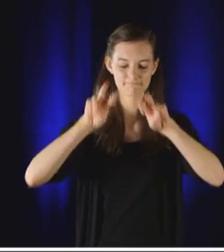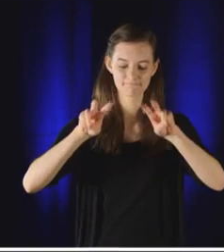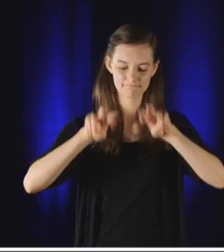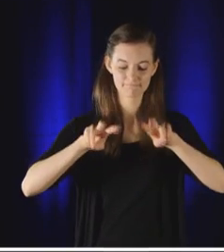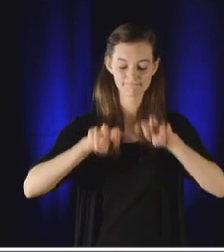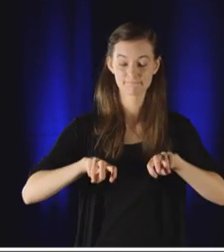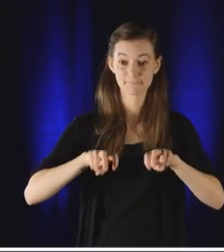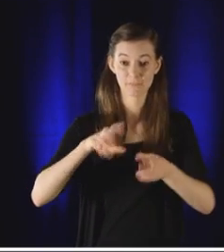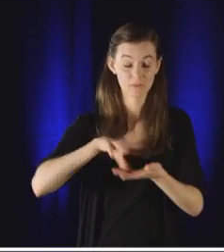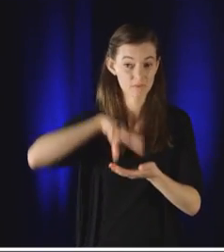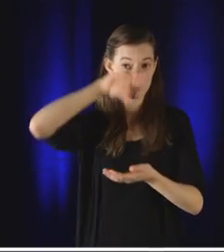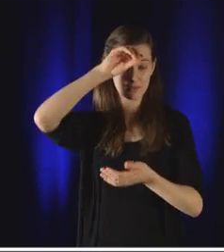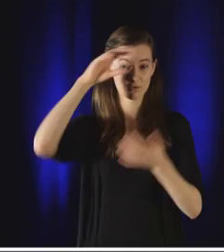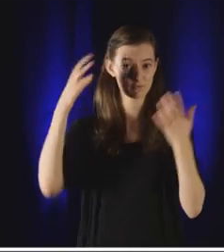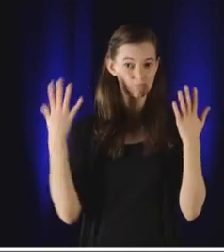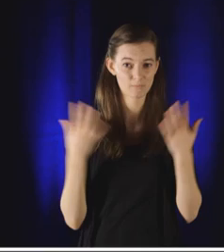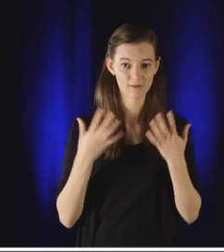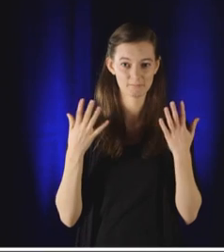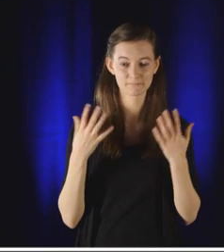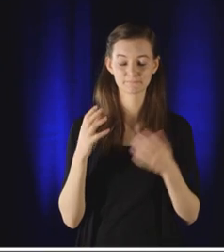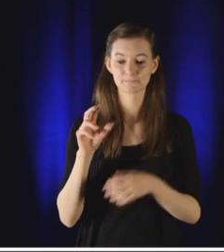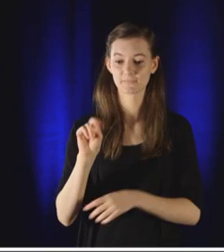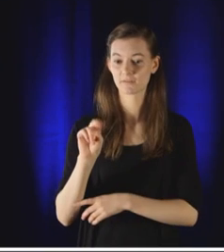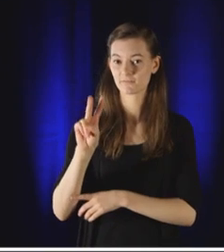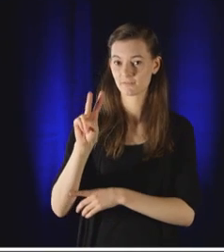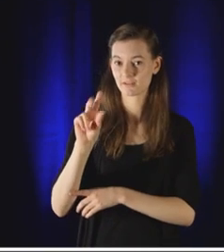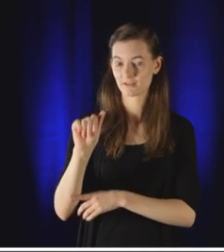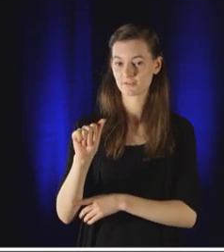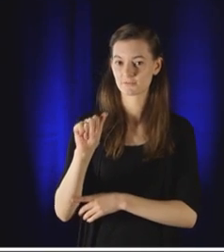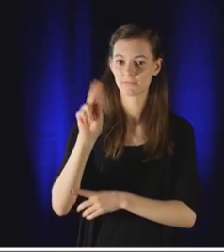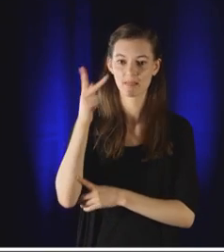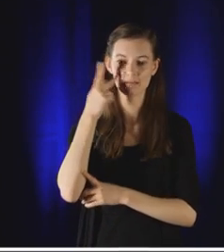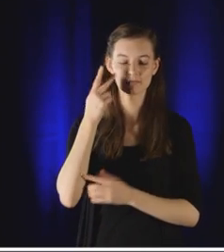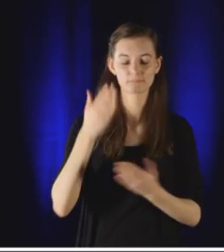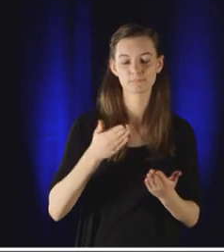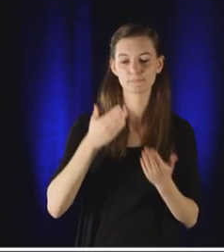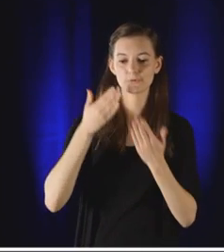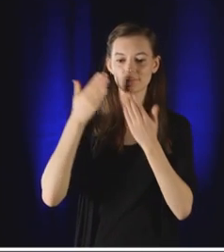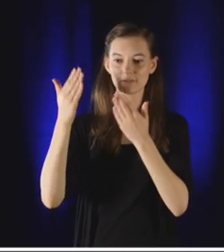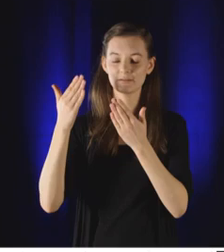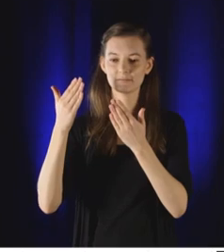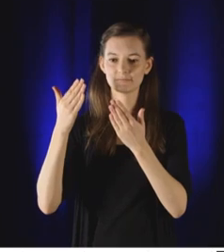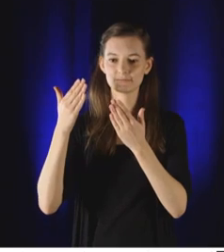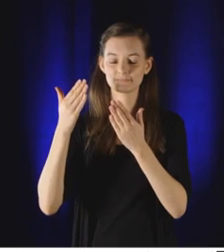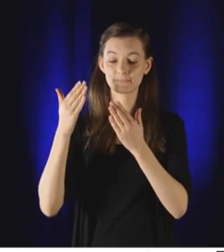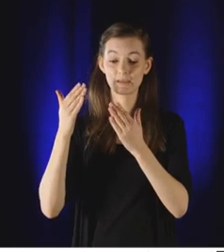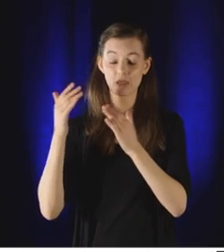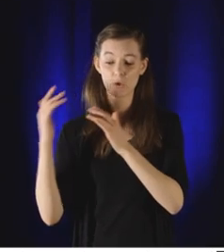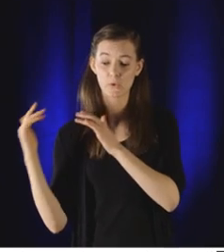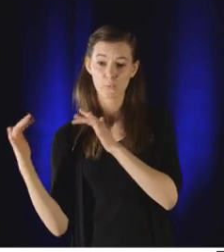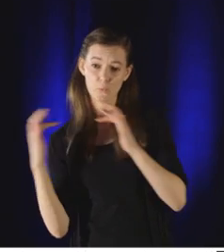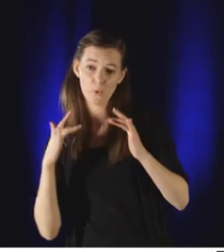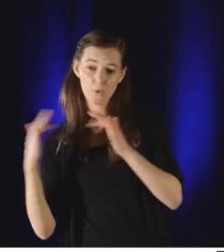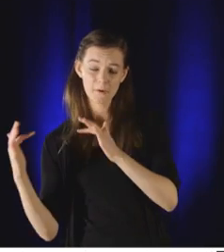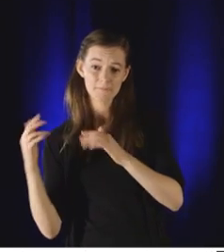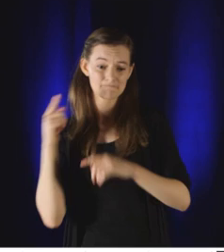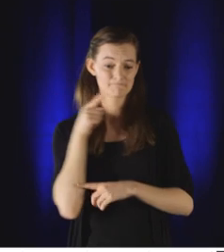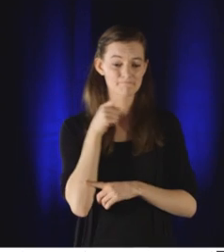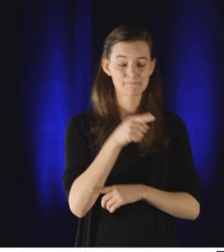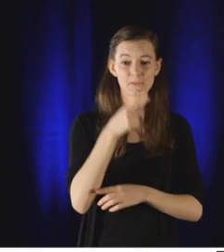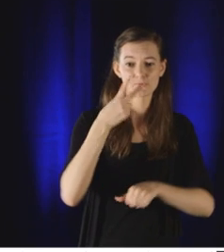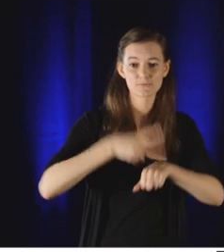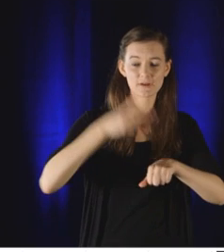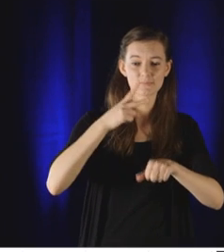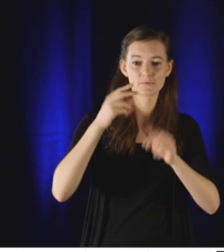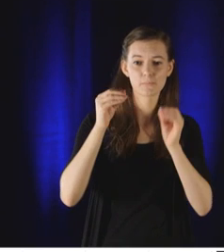the past hundred years of conflict, and they discovered that non-violent political movements are more than twice as likely to achieve their goals